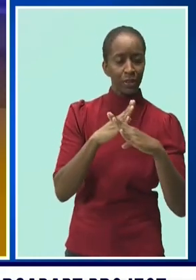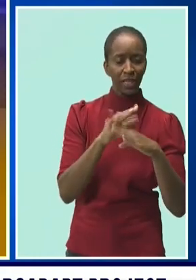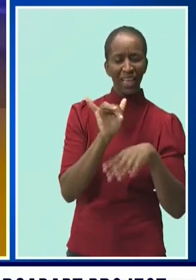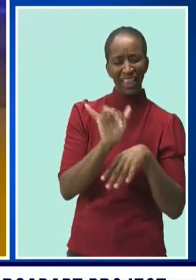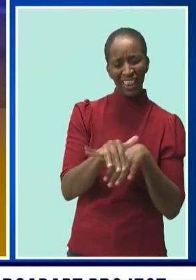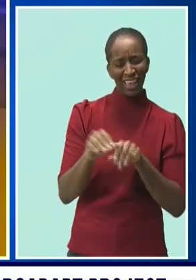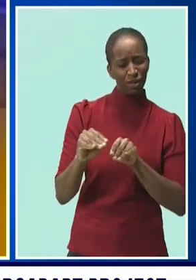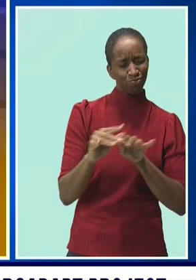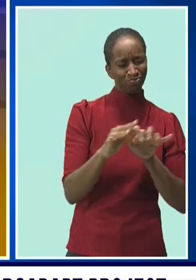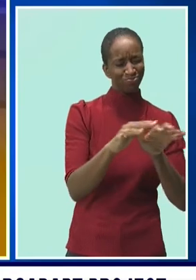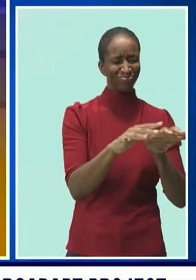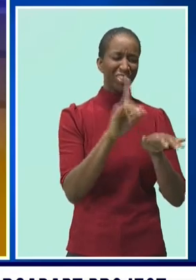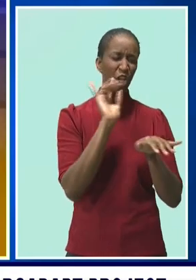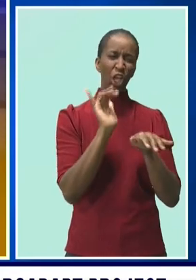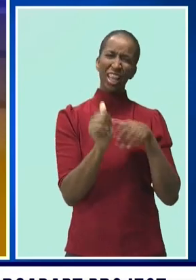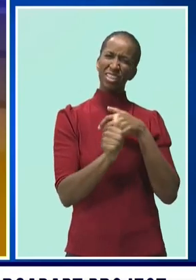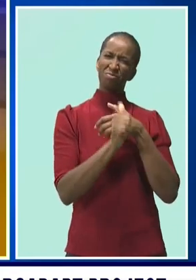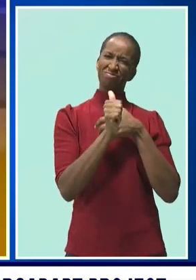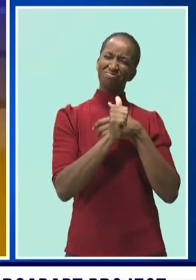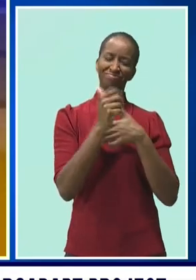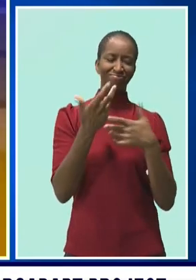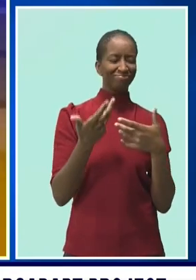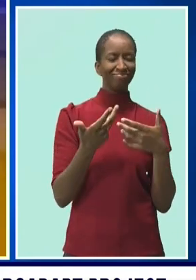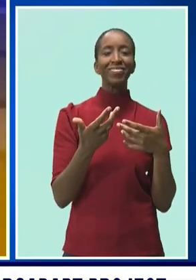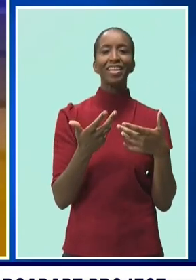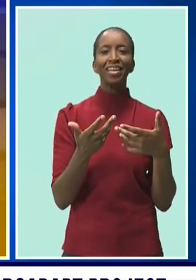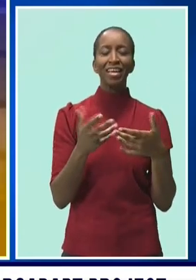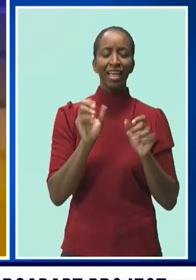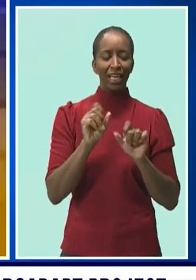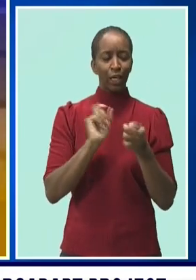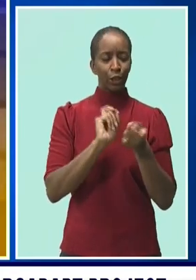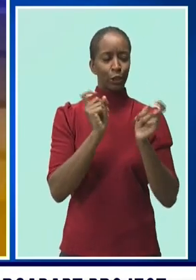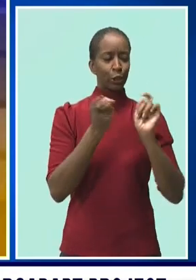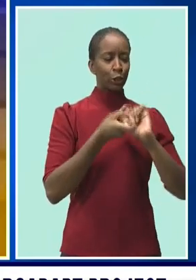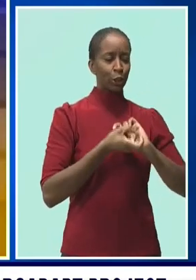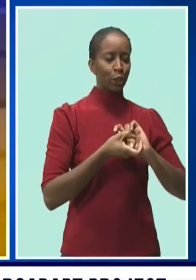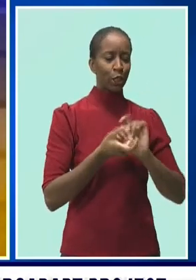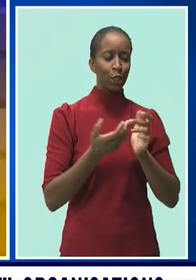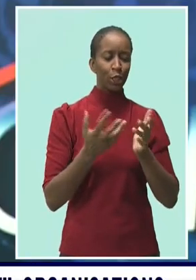we look at how we can obtain ecosystem services from the sargassum itself.